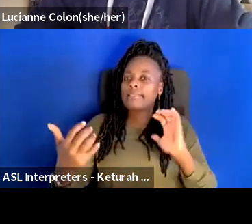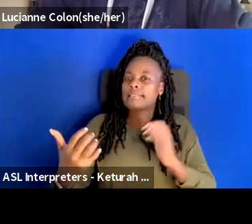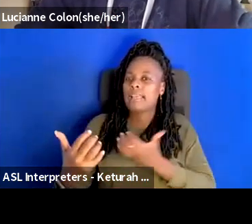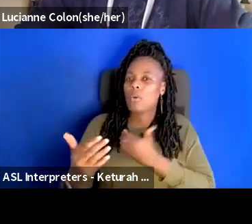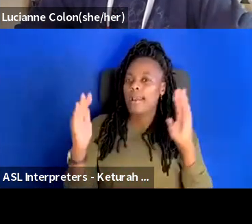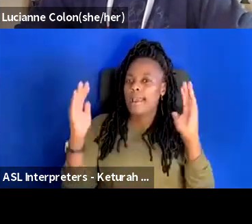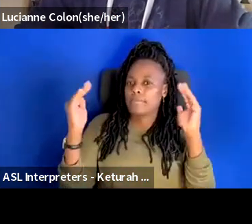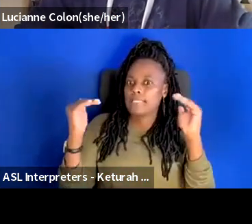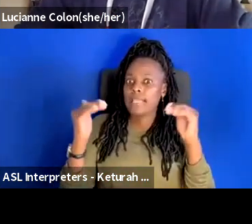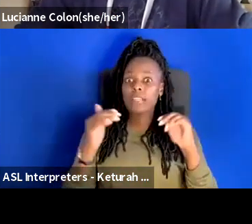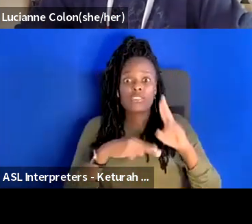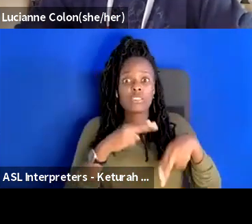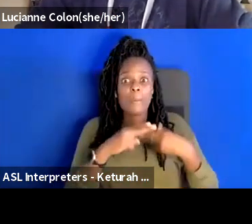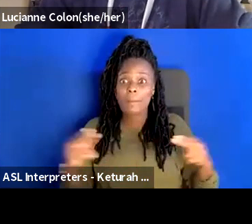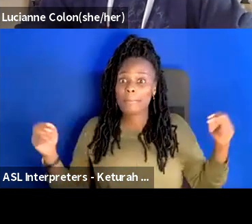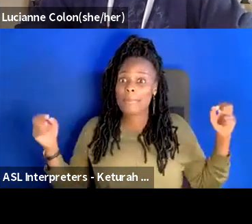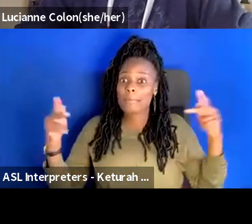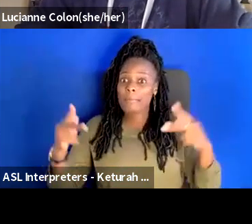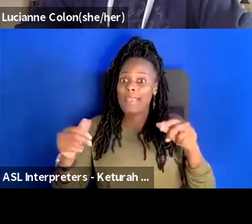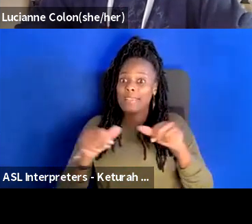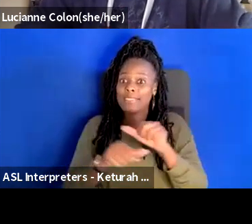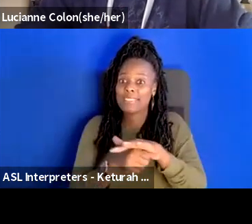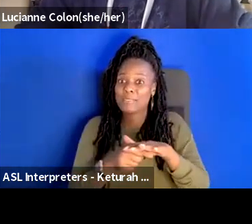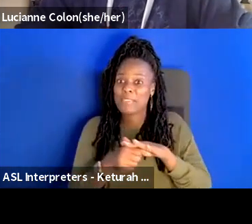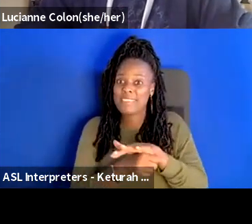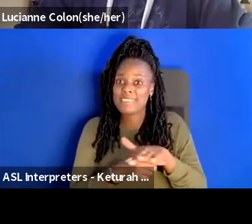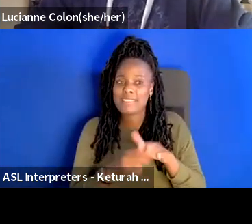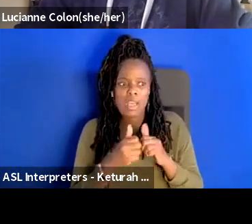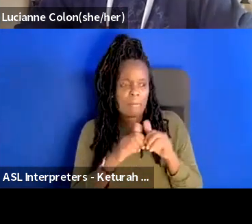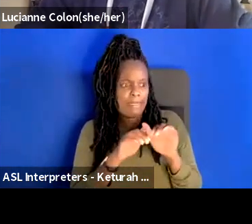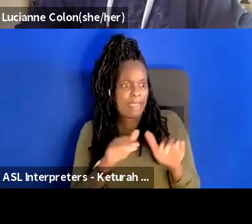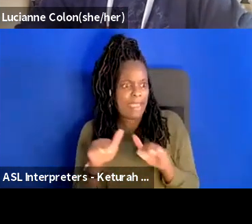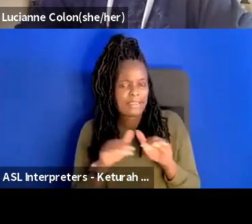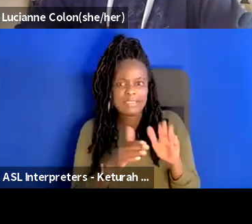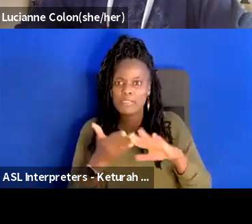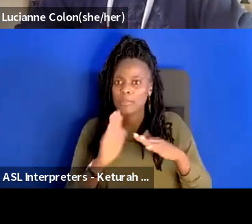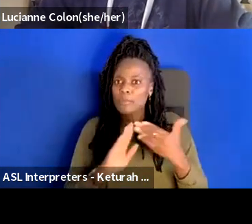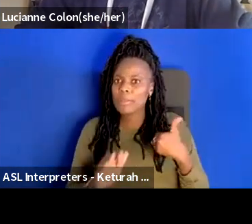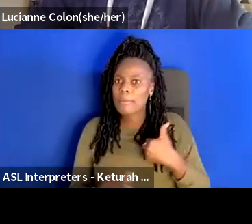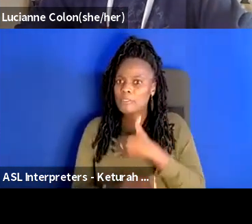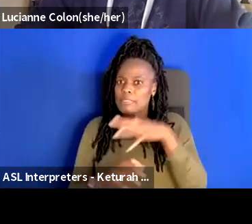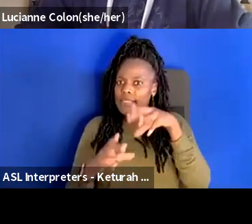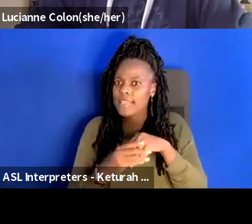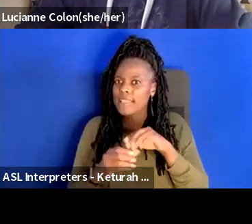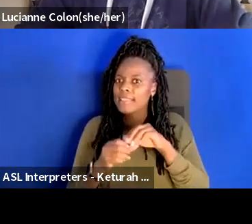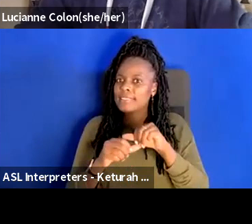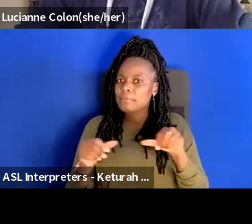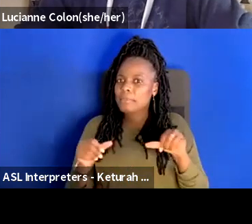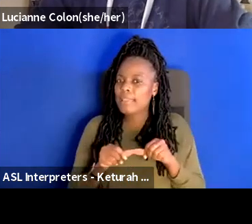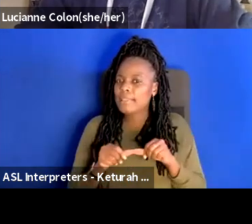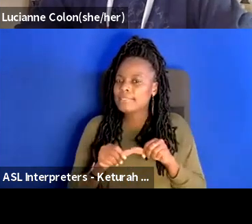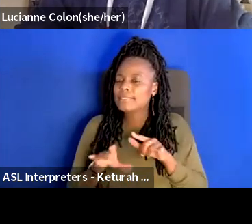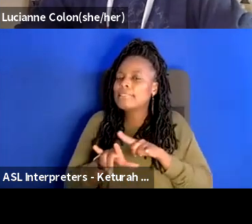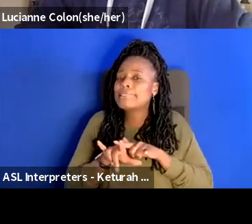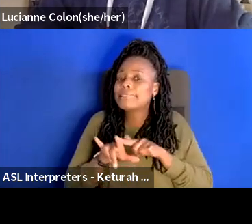returning to the space in terms of being active community members and individuals in the space um that coupled with the